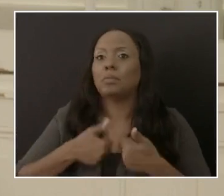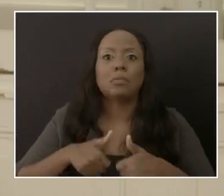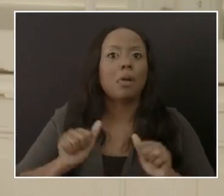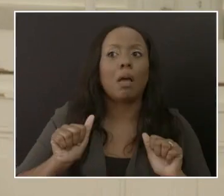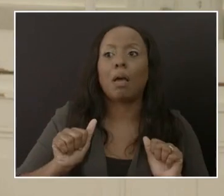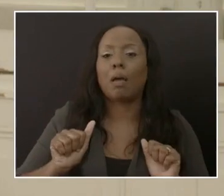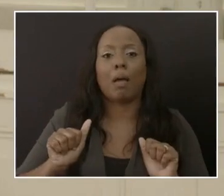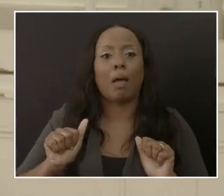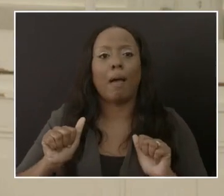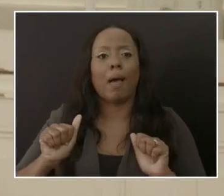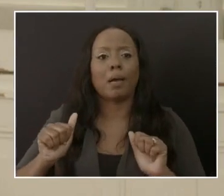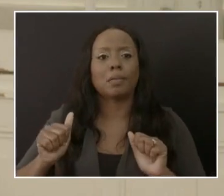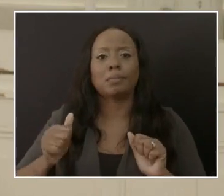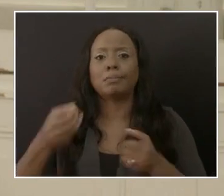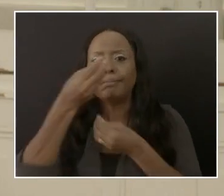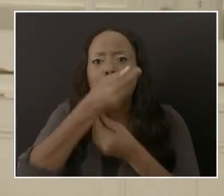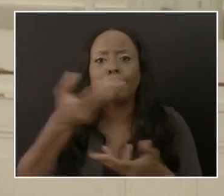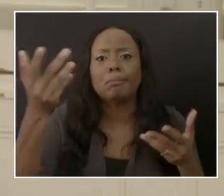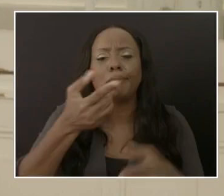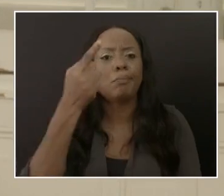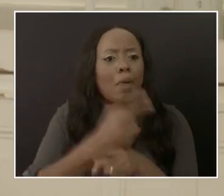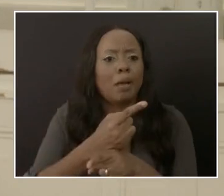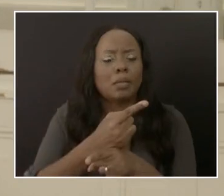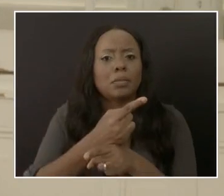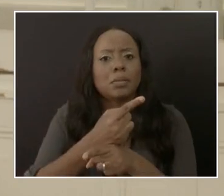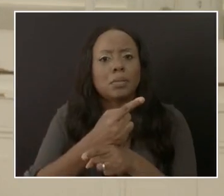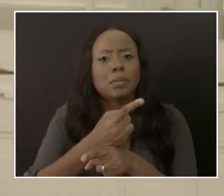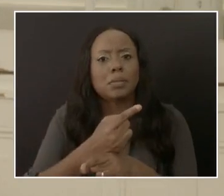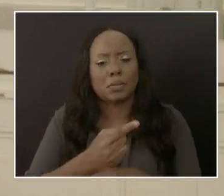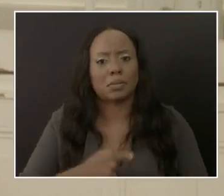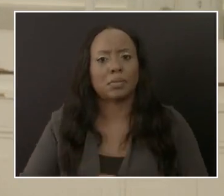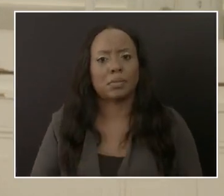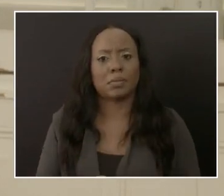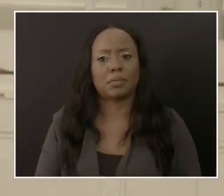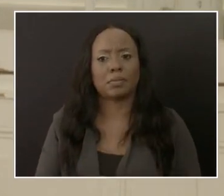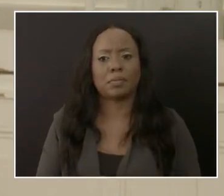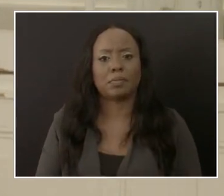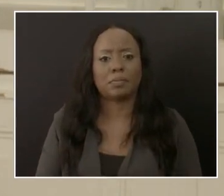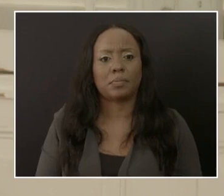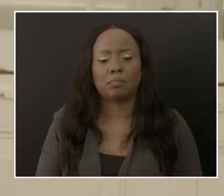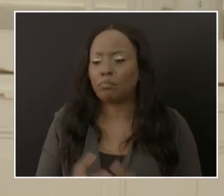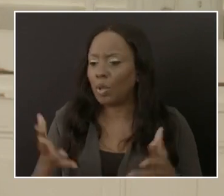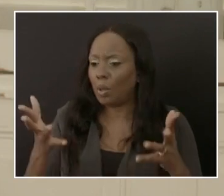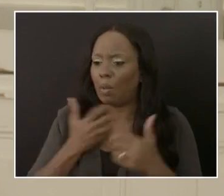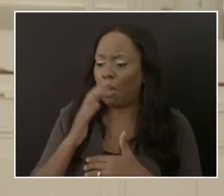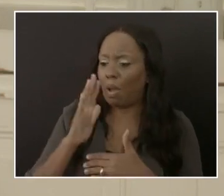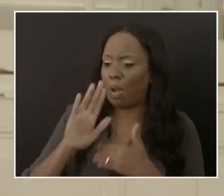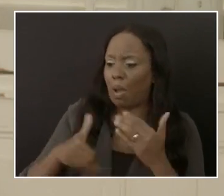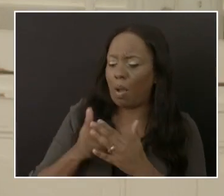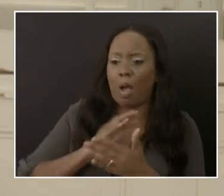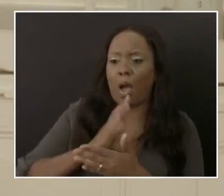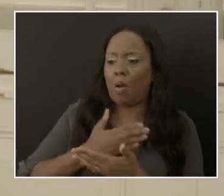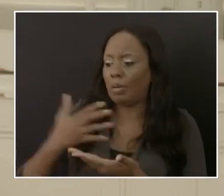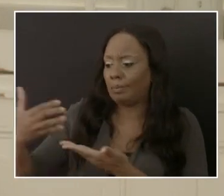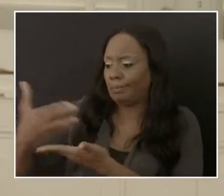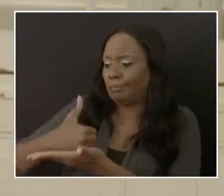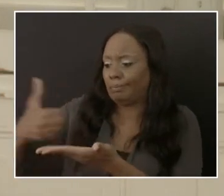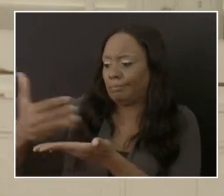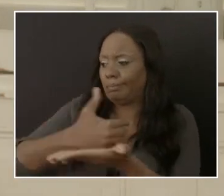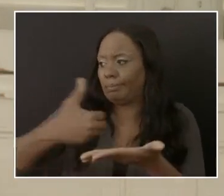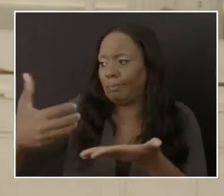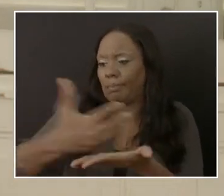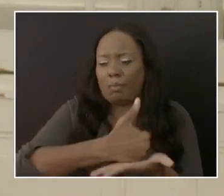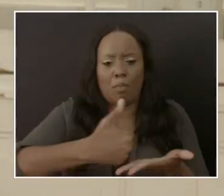to the public giving information, and as I have